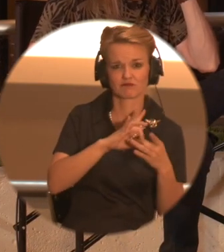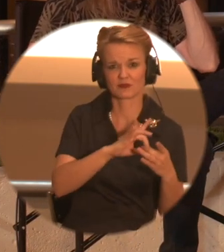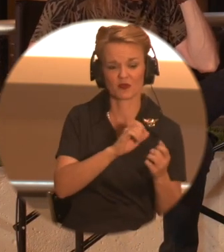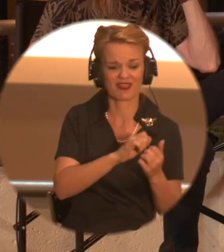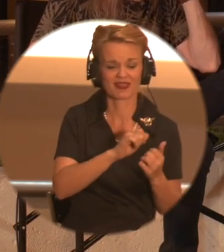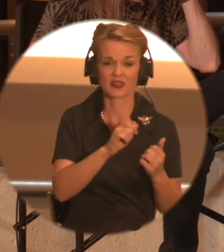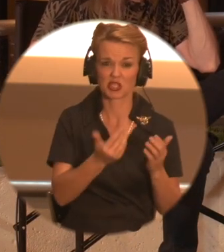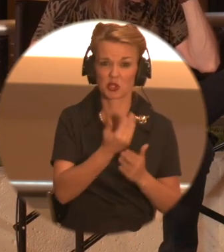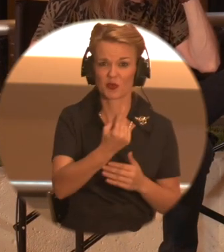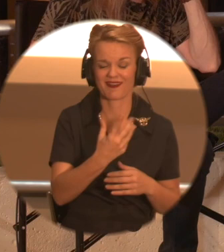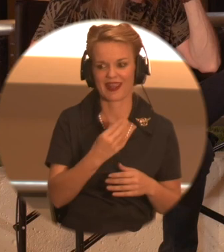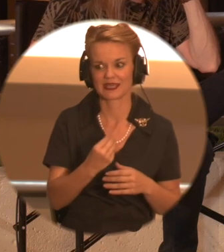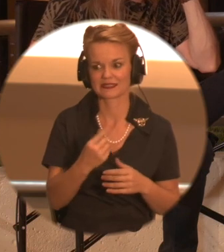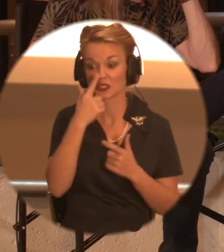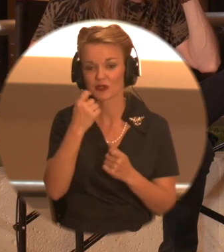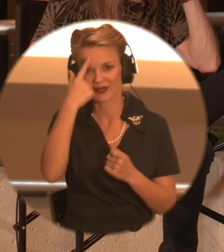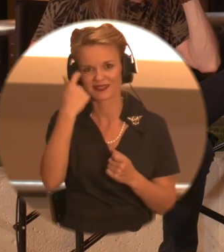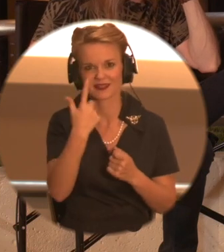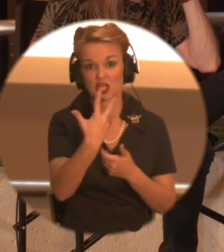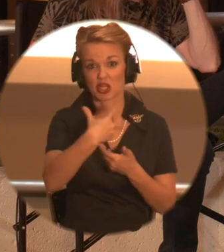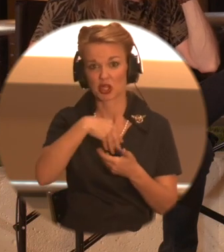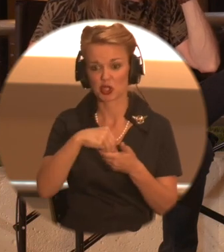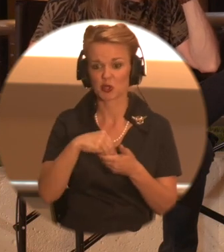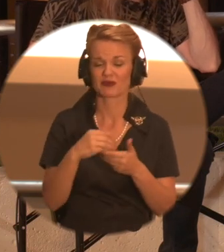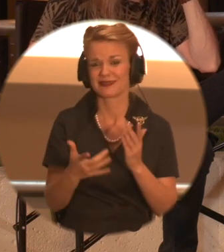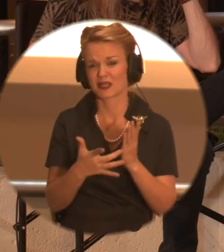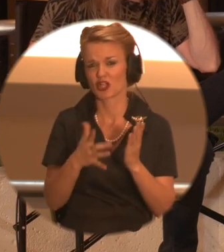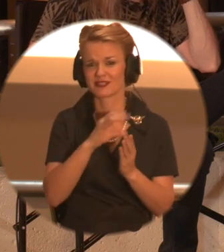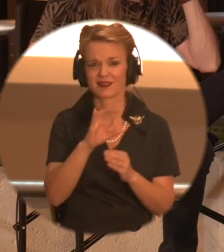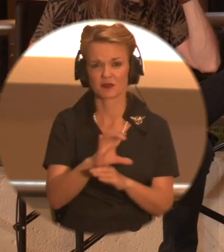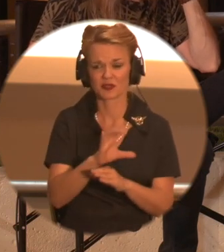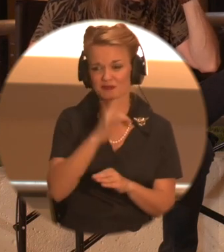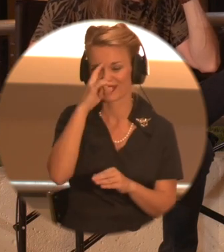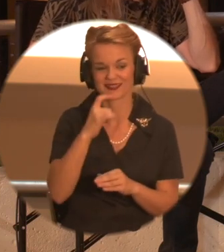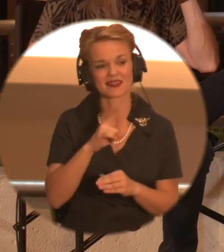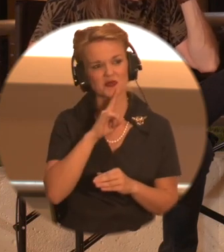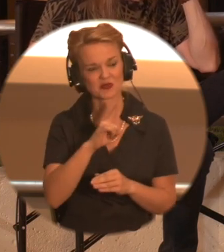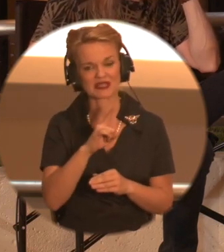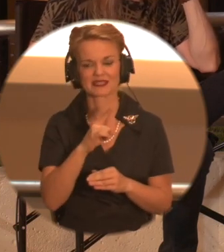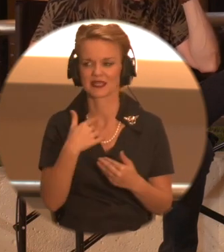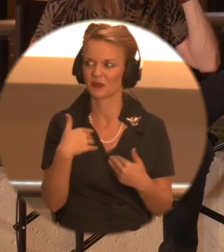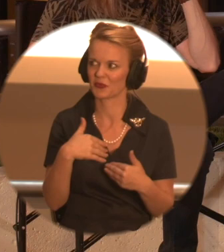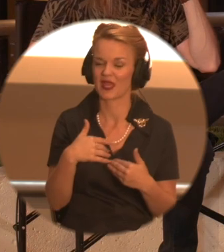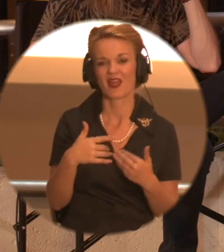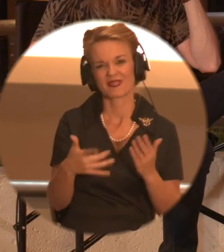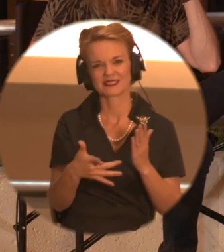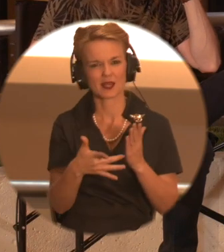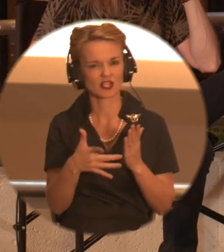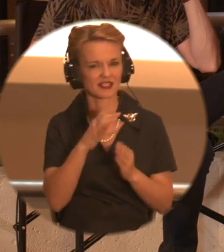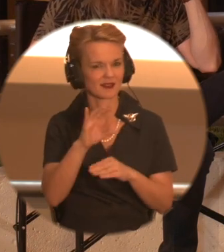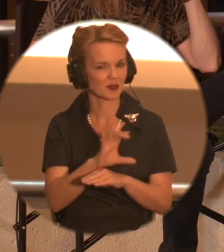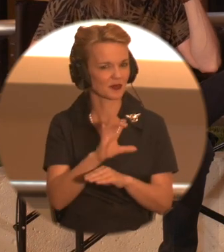of things. Because that production specifically. Yeah. They were complementing the techniques. Yeah. The tech side of things and still